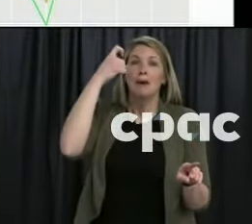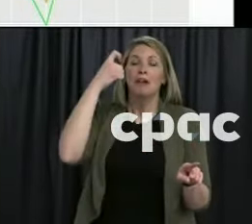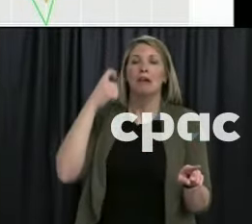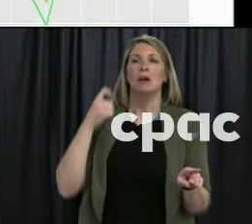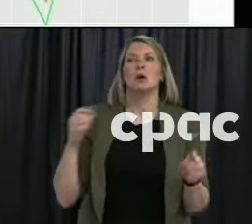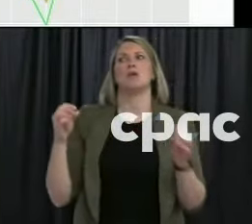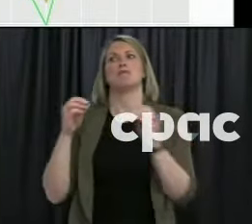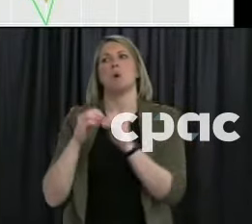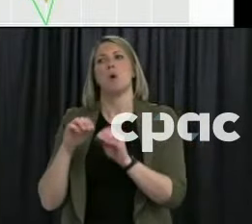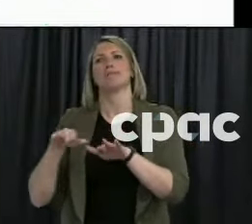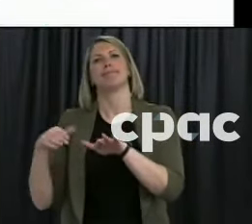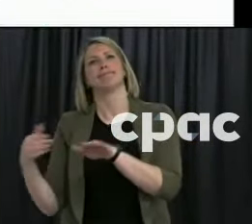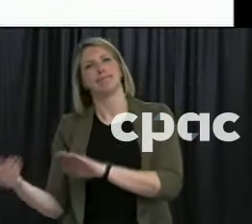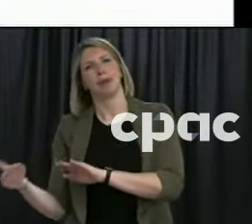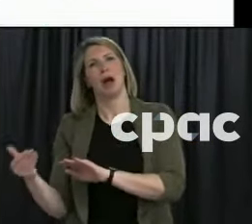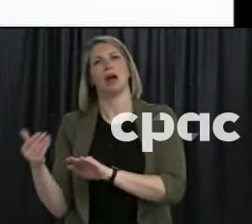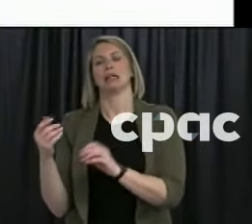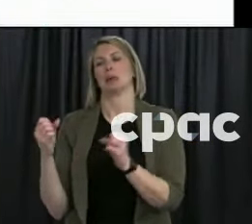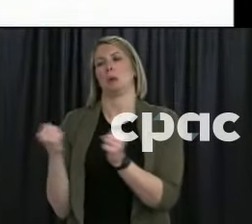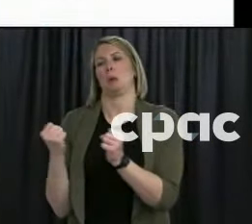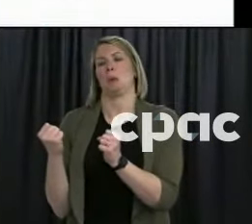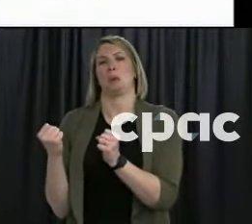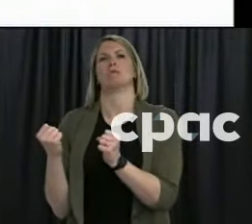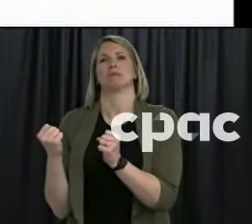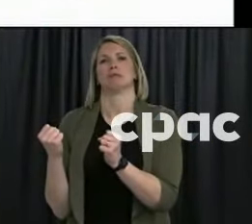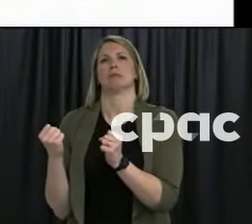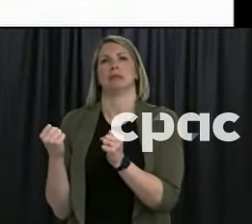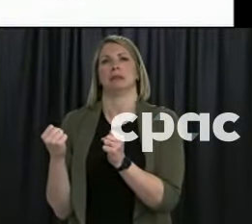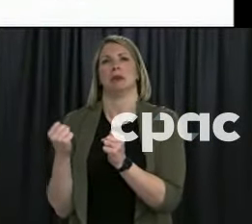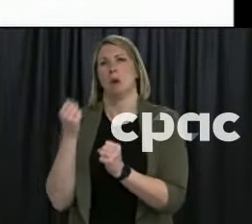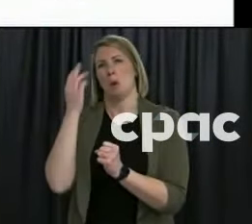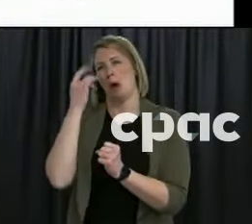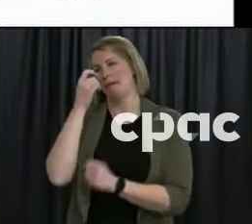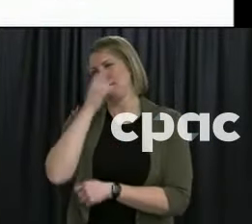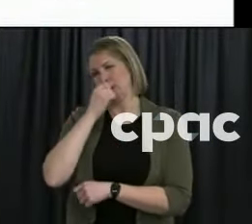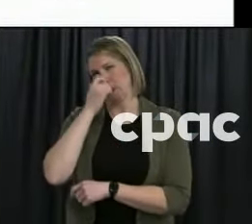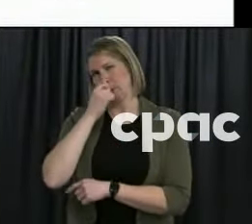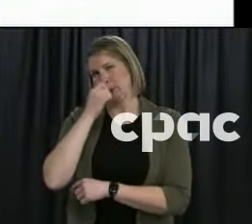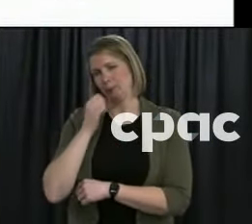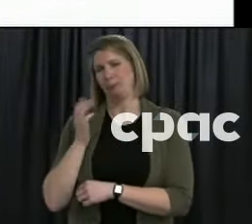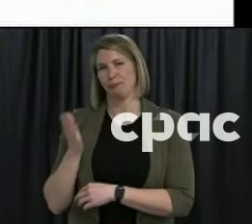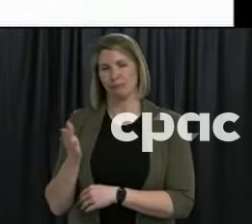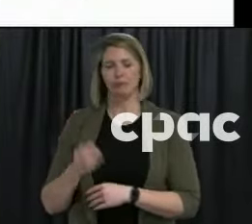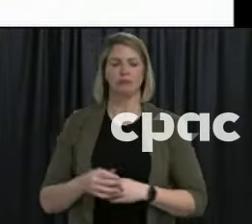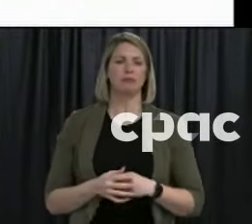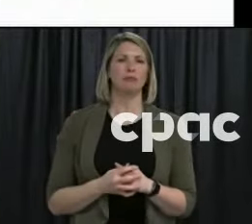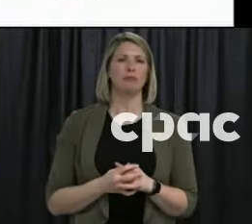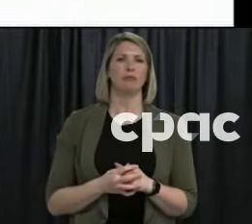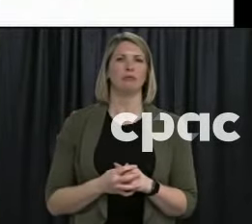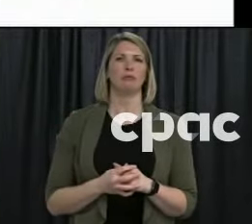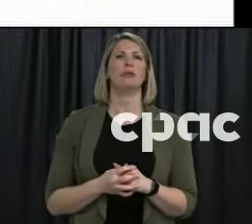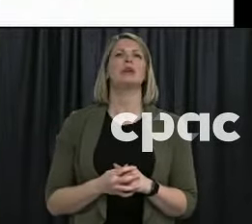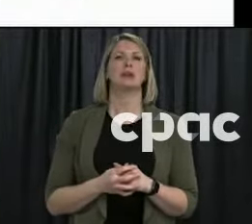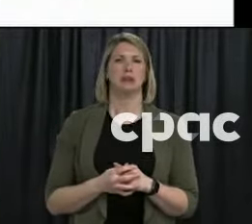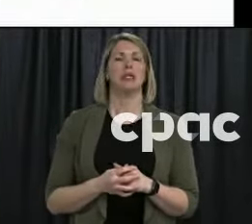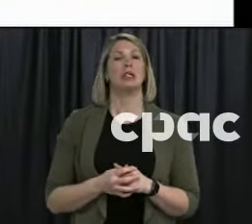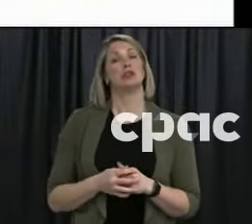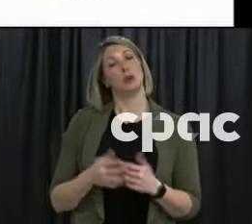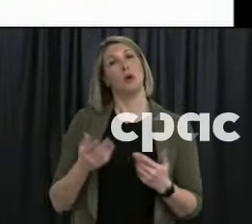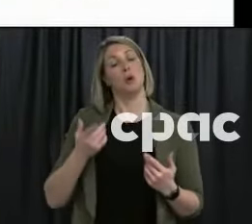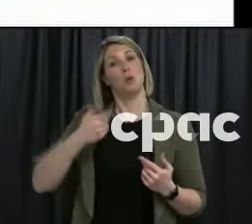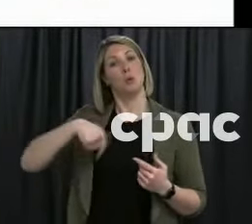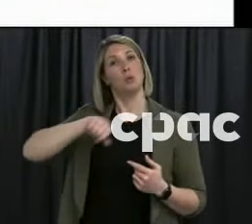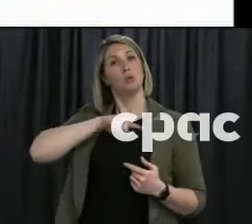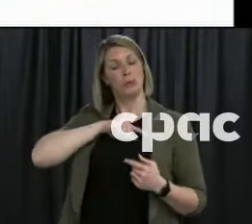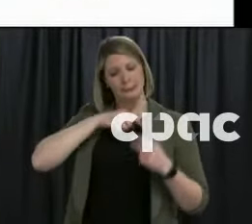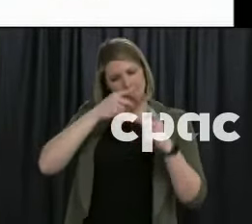So taking these two trends into consideration, what we have done is to develop a short-term forecasting,